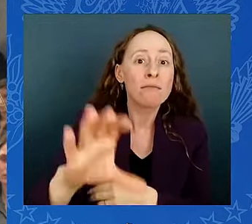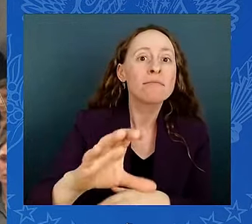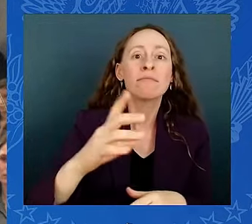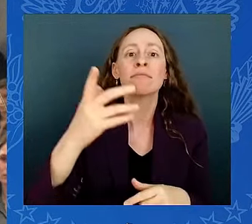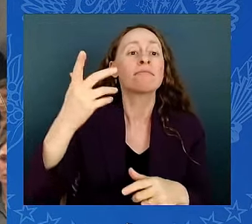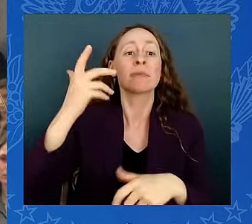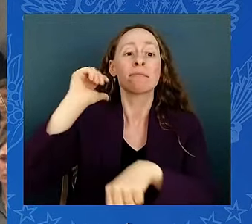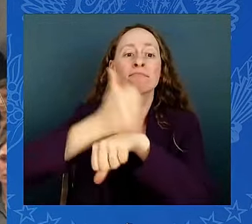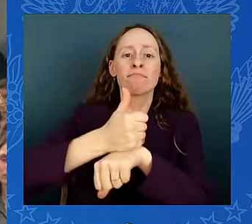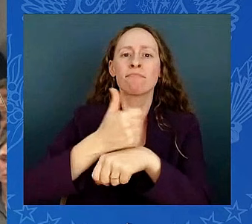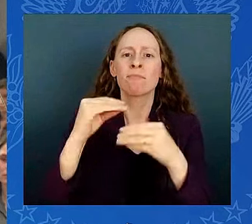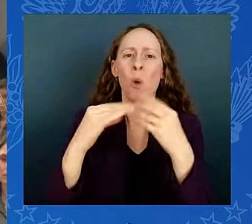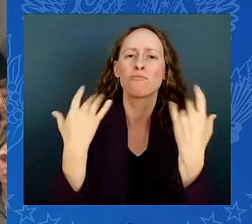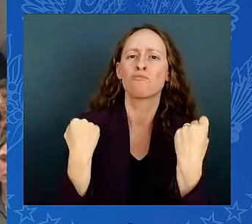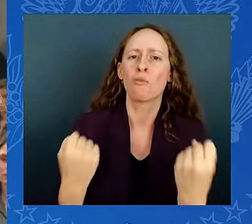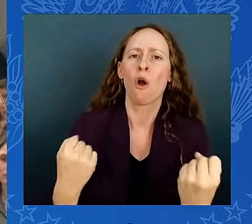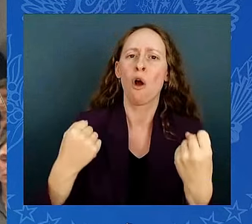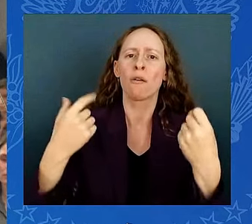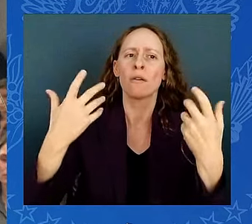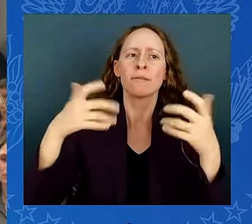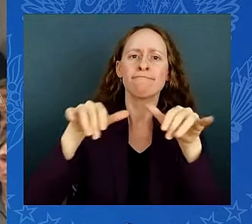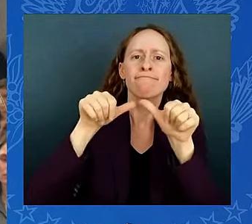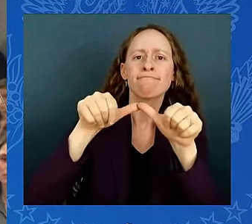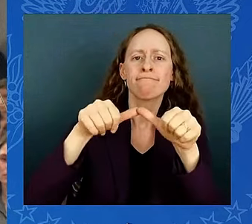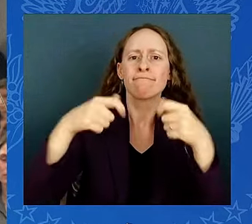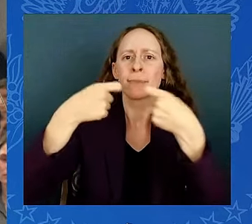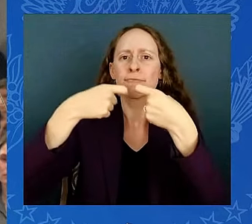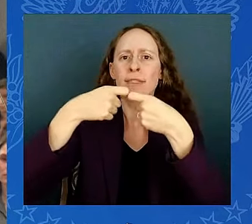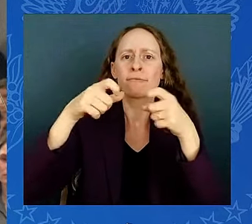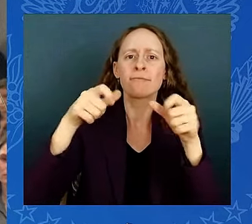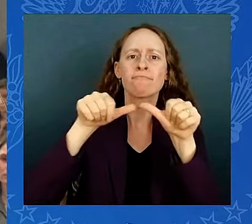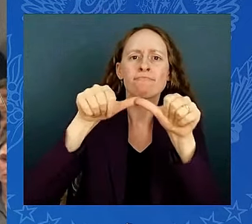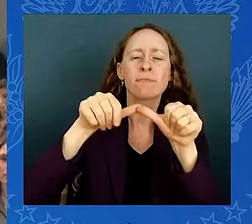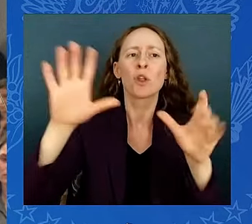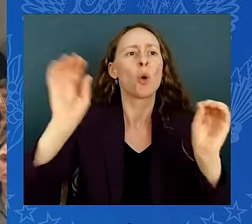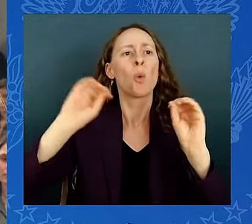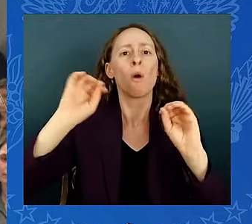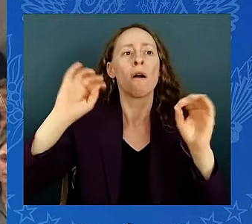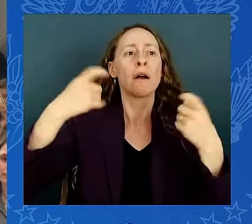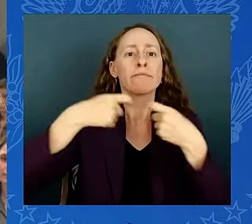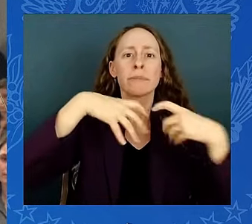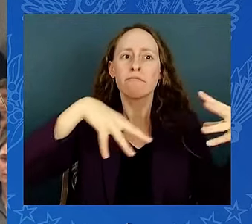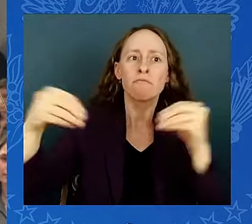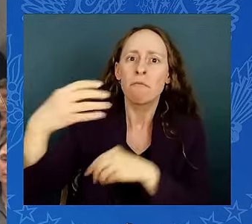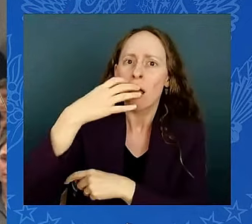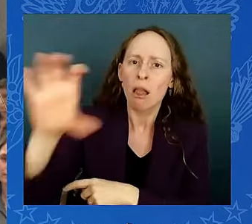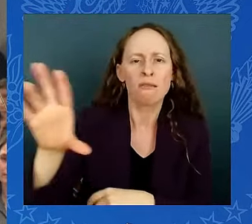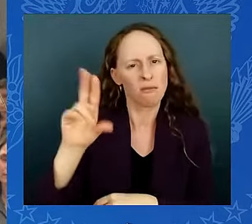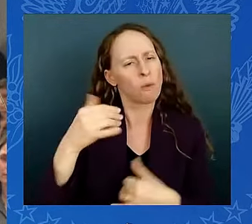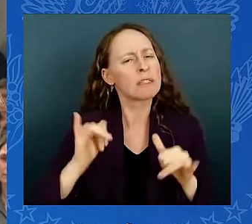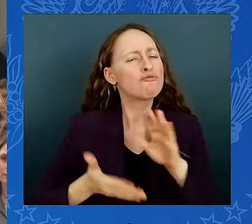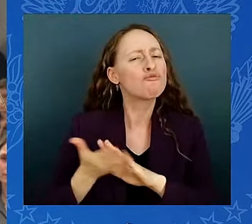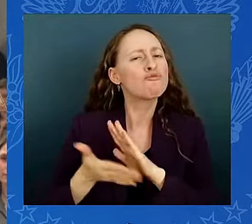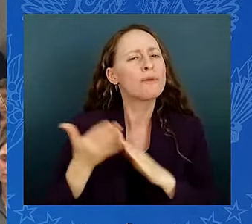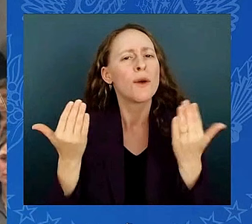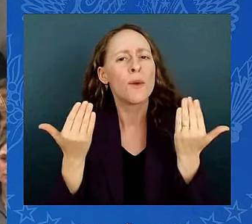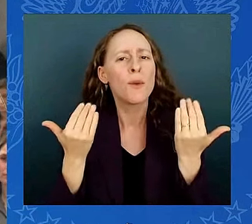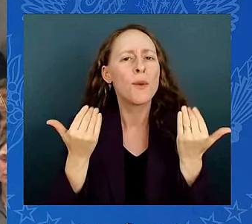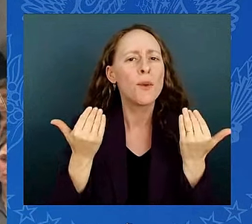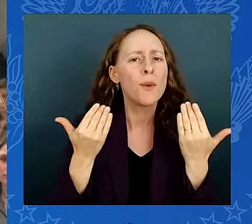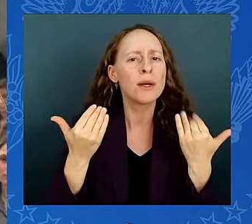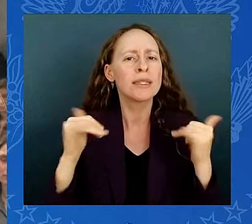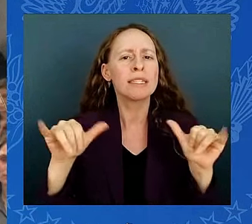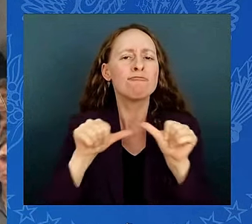stay on during heat waves, storms, and other climate changes. It's building back a different way. All told, we've invested a record more than